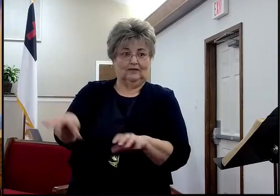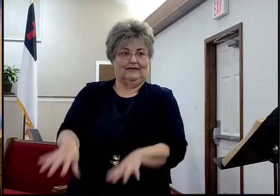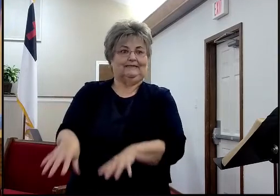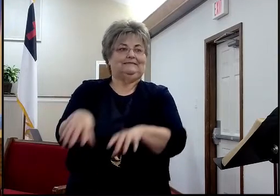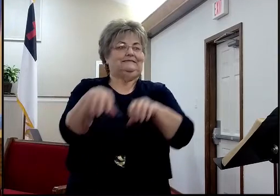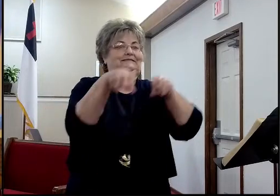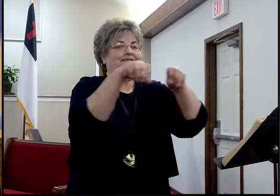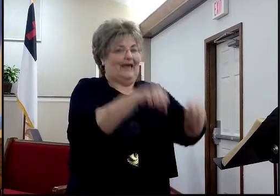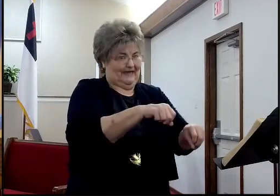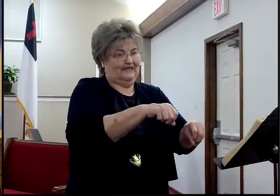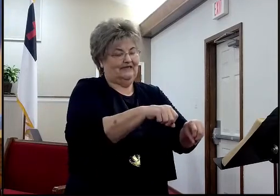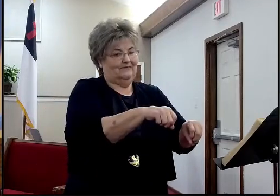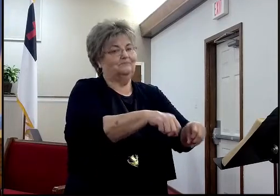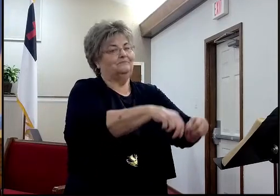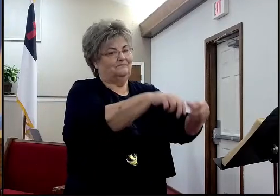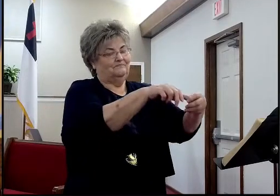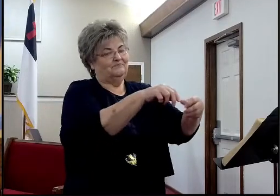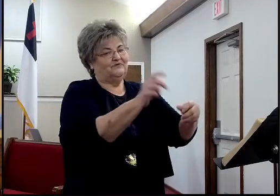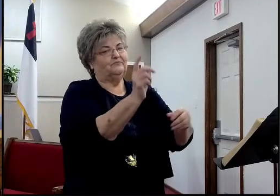are you seeing it,